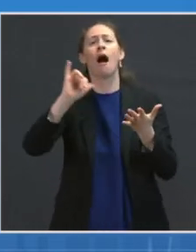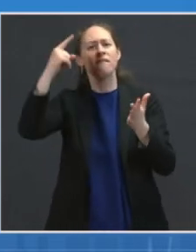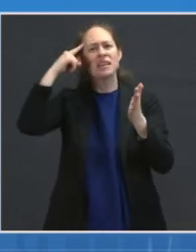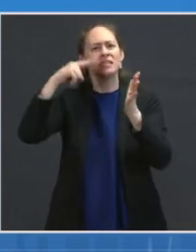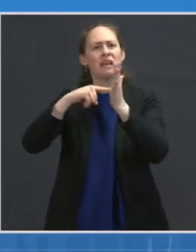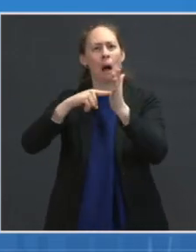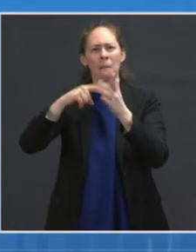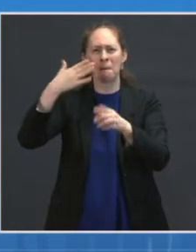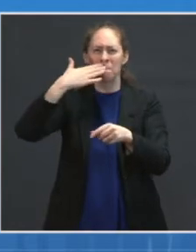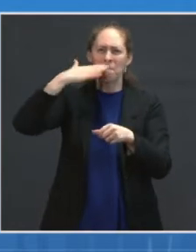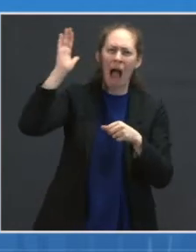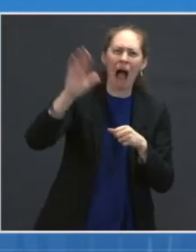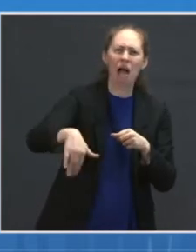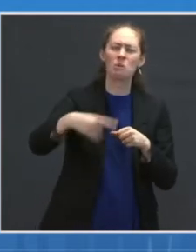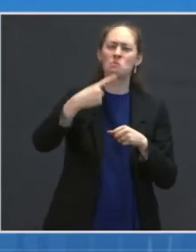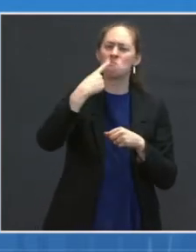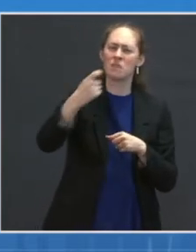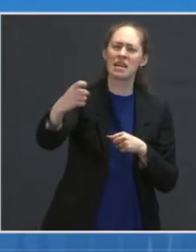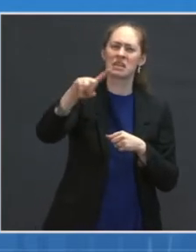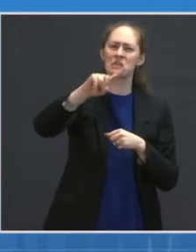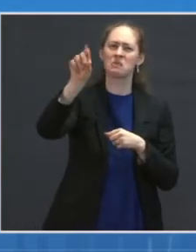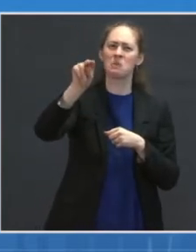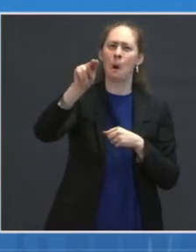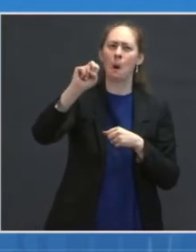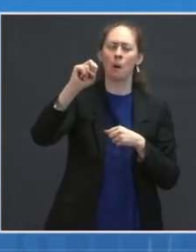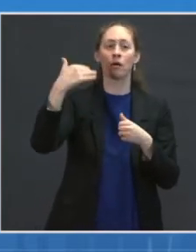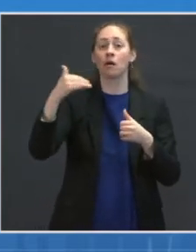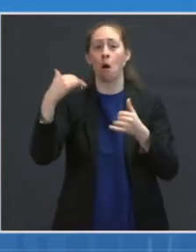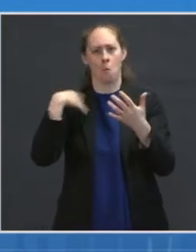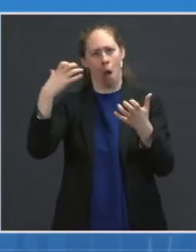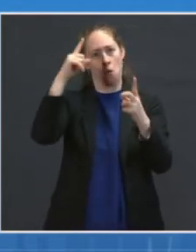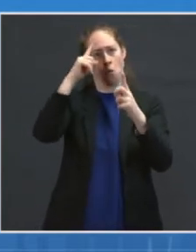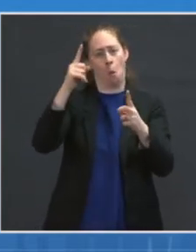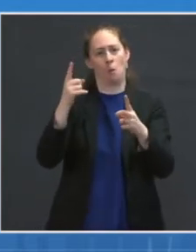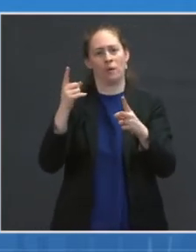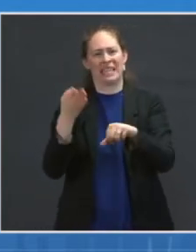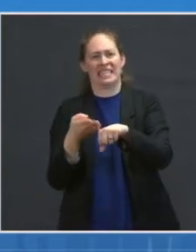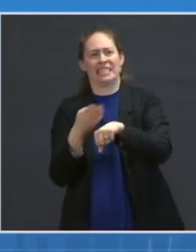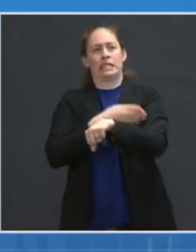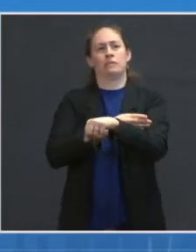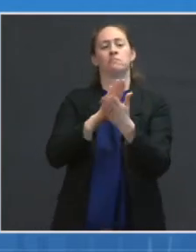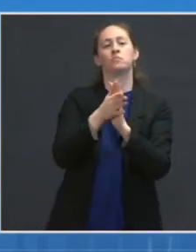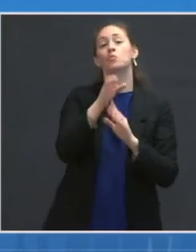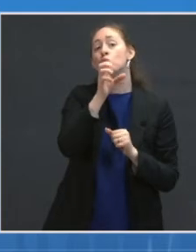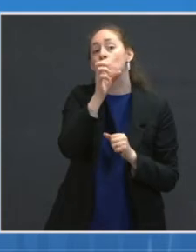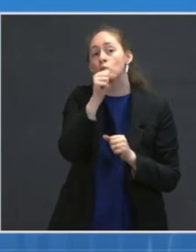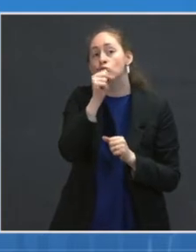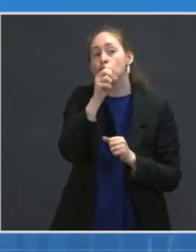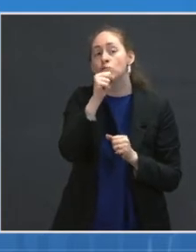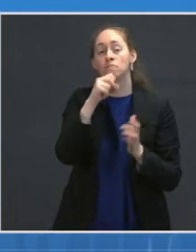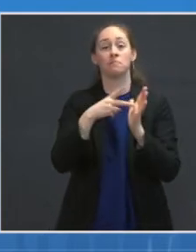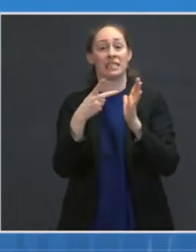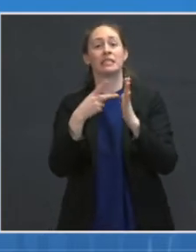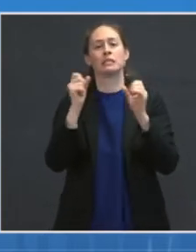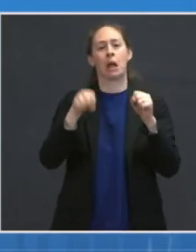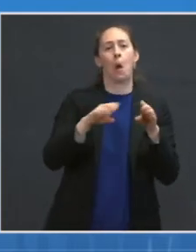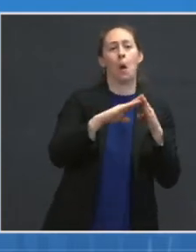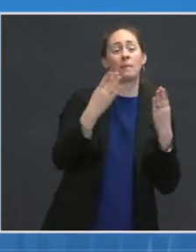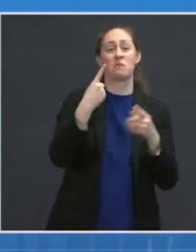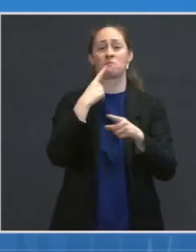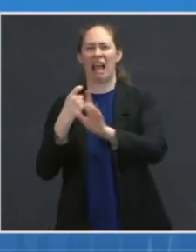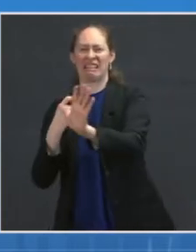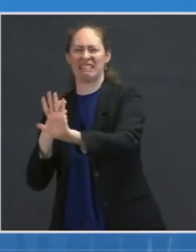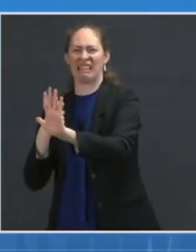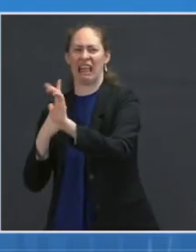zone, which actually has more opportunities for in-school opening and for in-person learning. So our numbers are coming down. I would